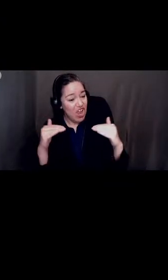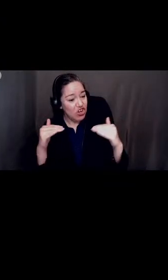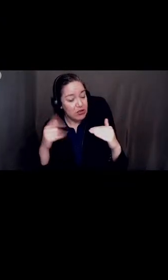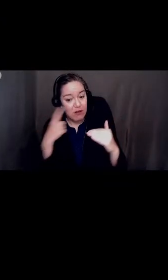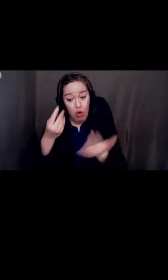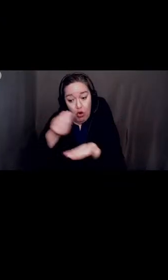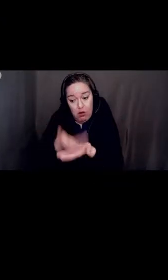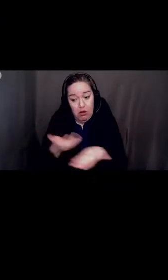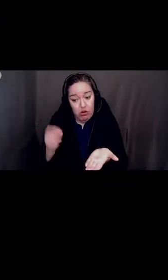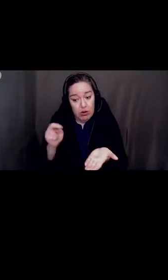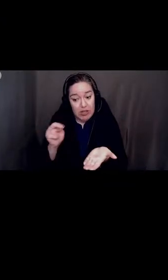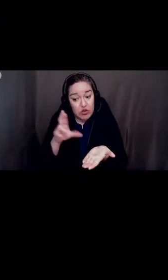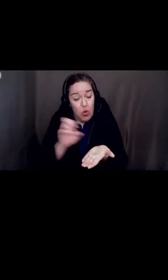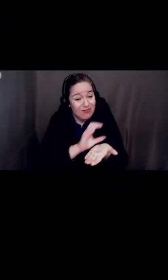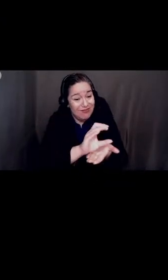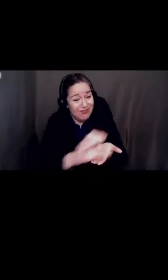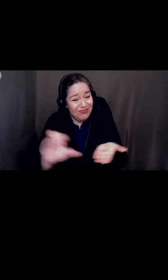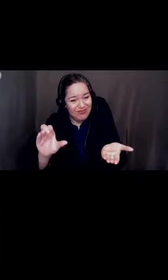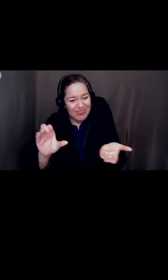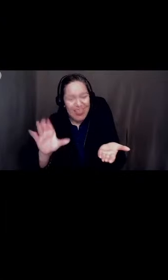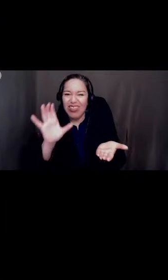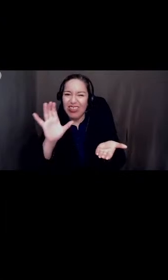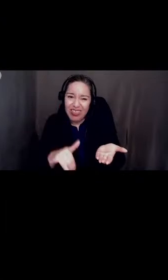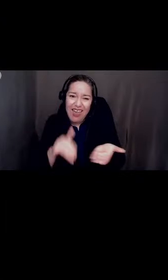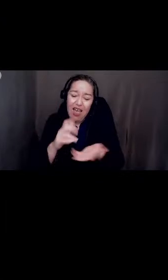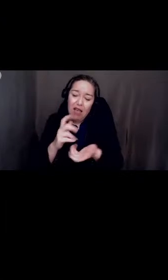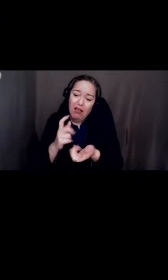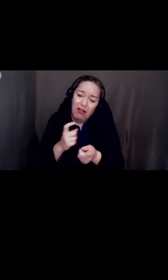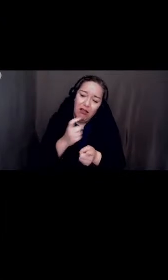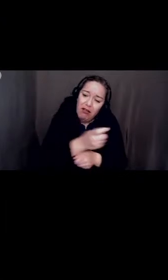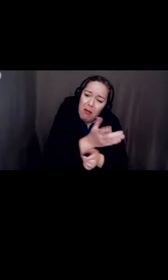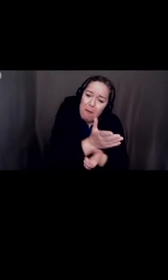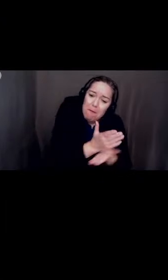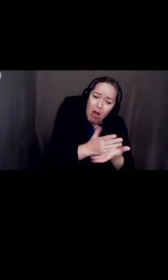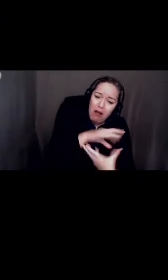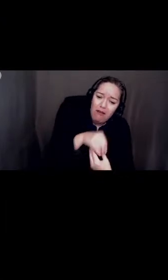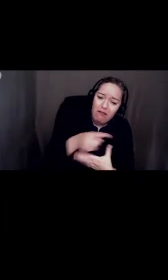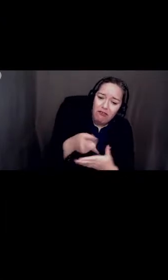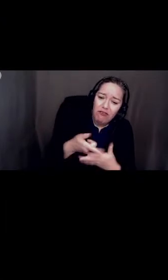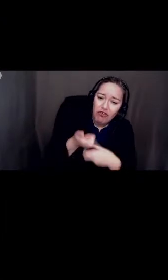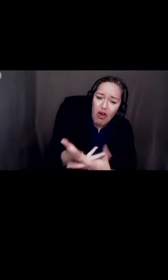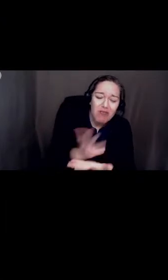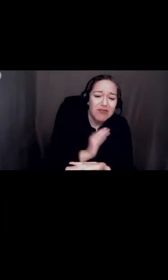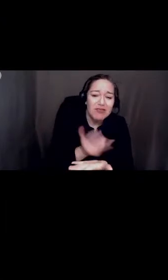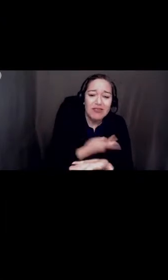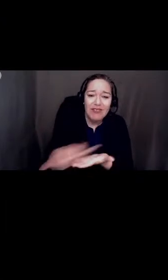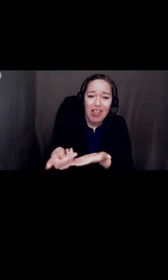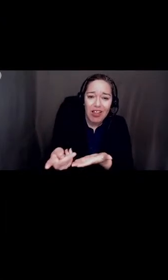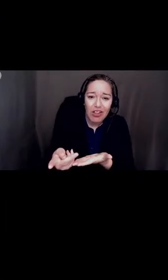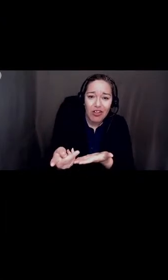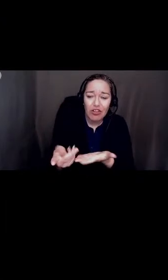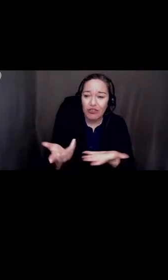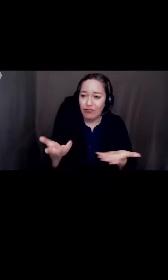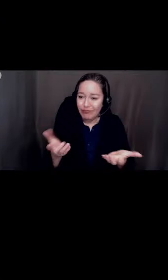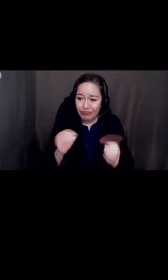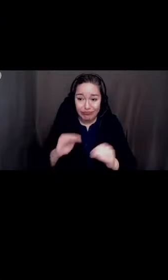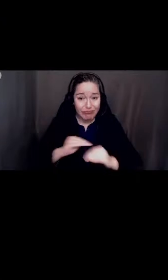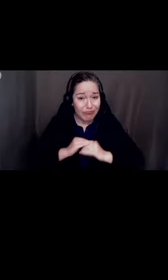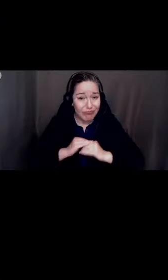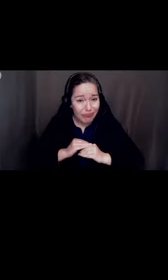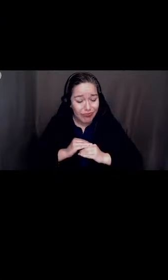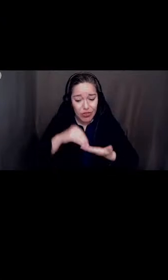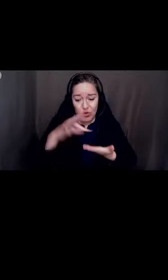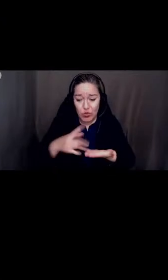to our failure to meet all of our students in the ways they need establishing many